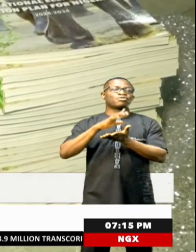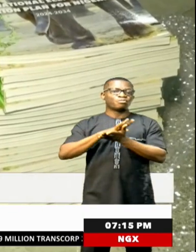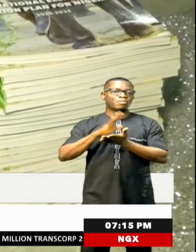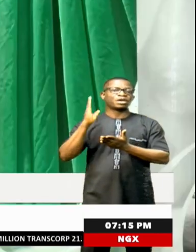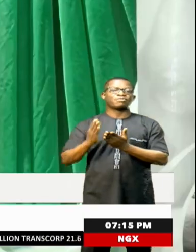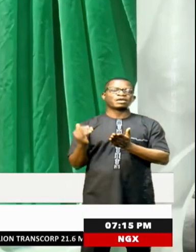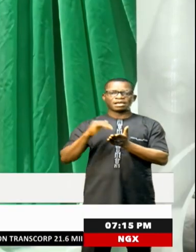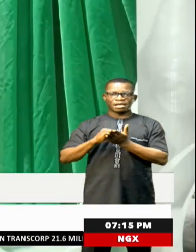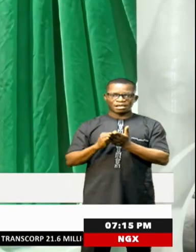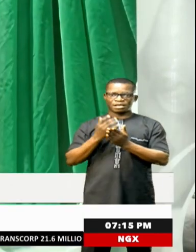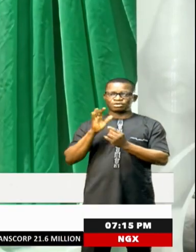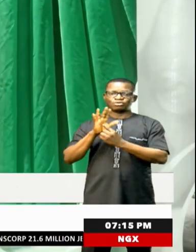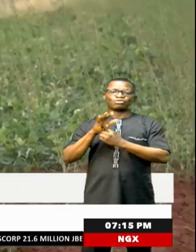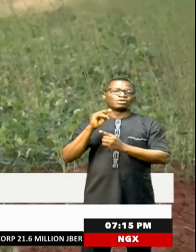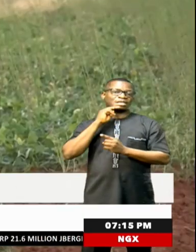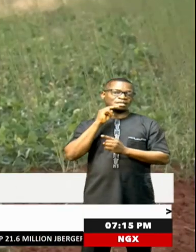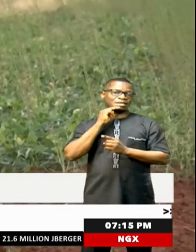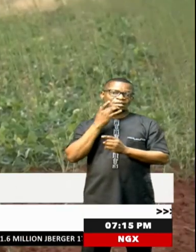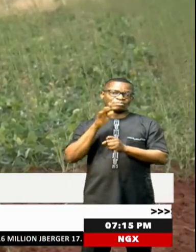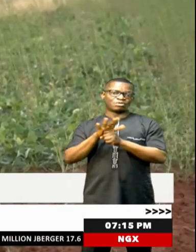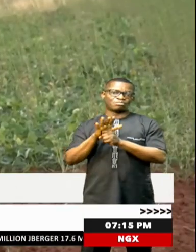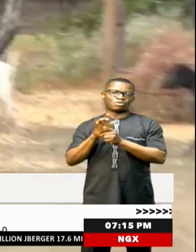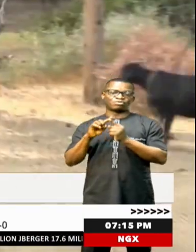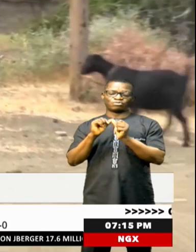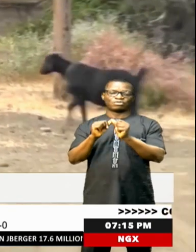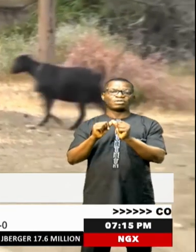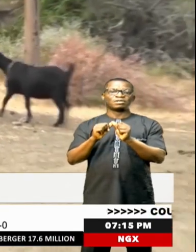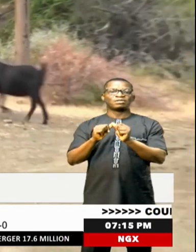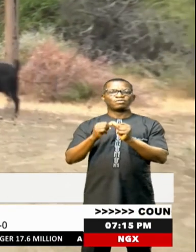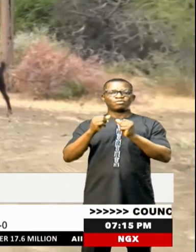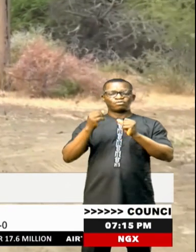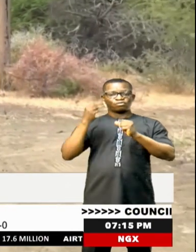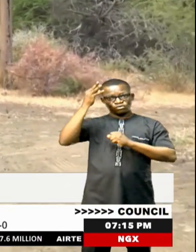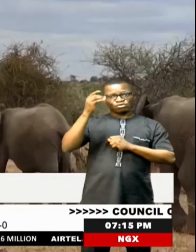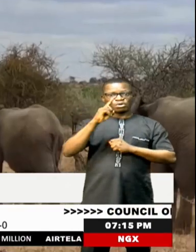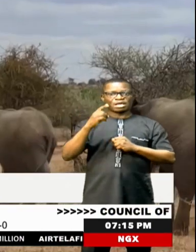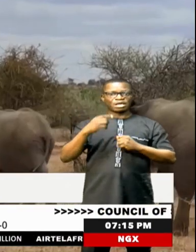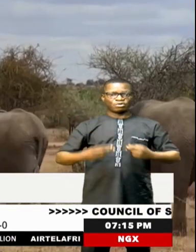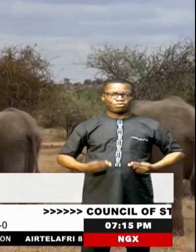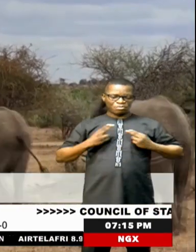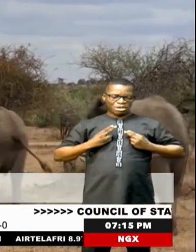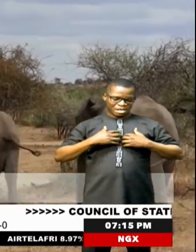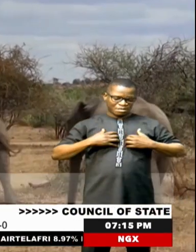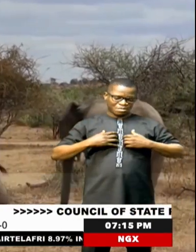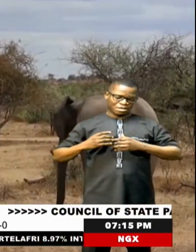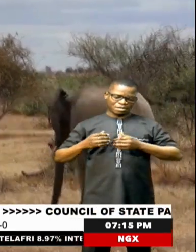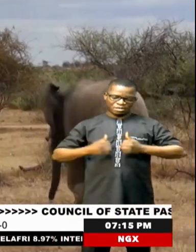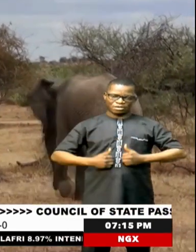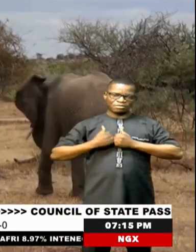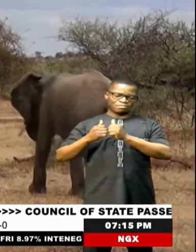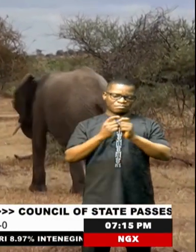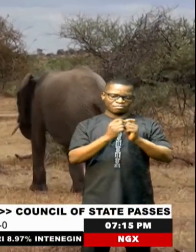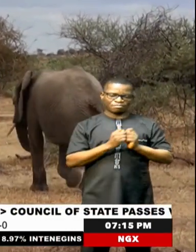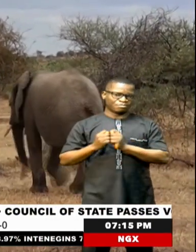Nigeria's commitment to a sustainable future where humans and wildlife coexist harmoniously. Charles,